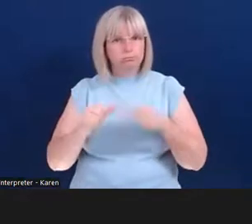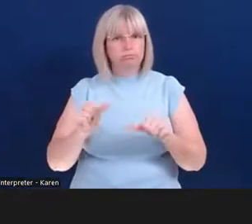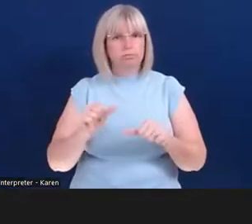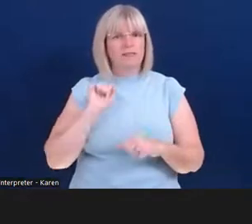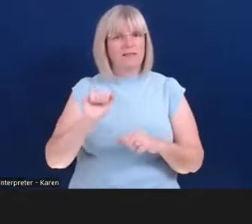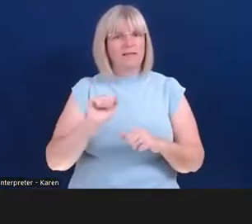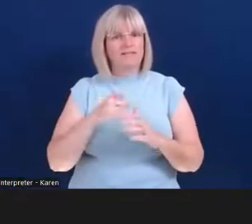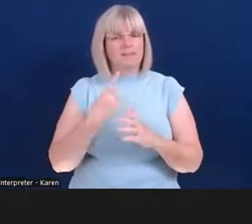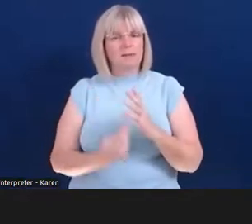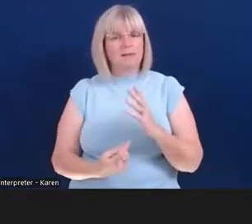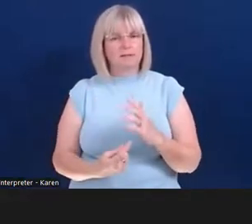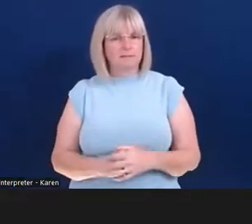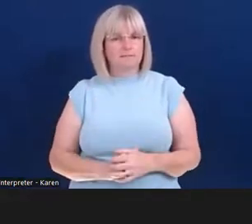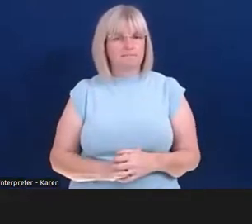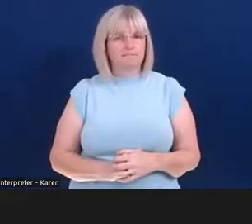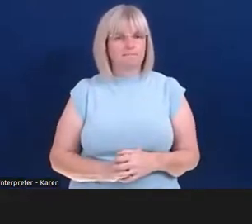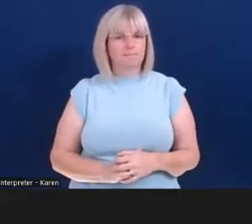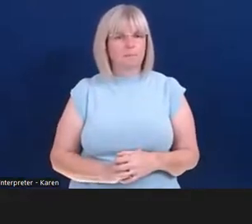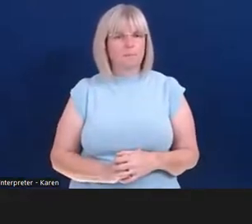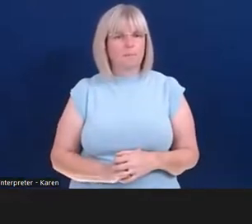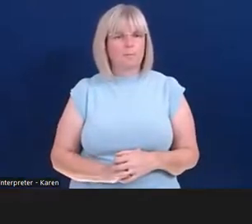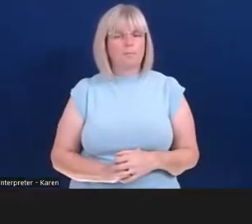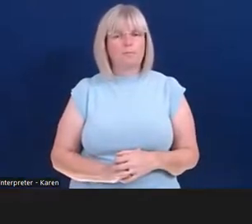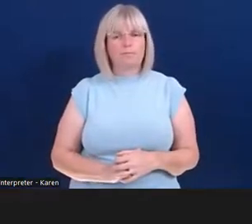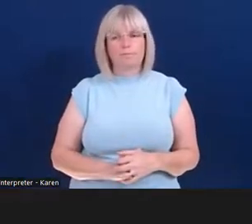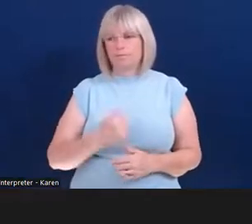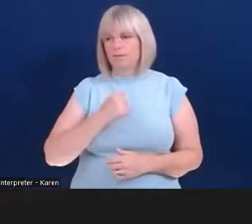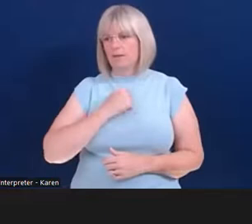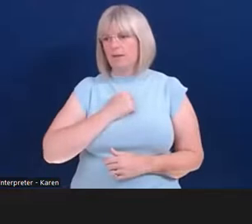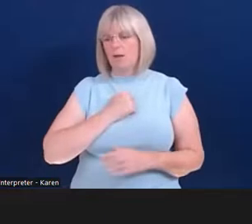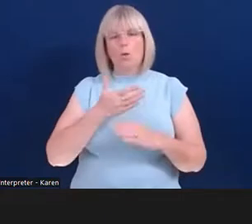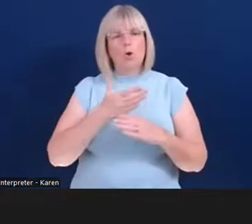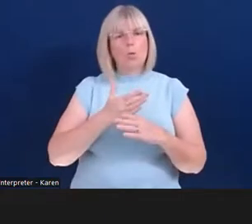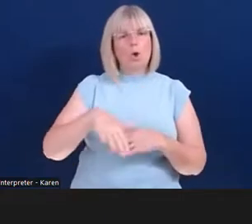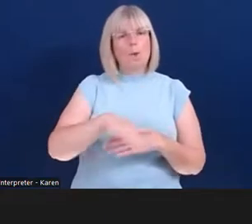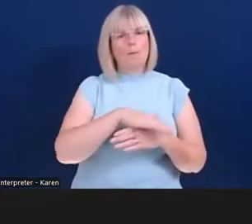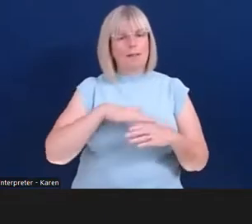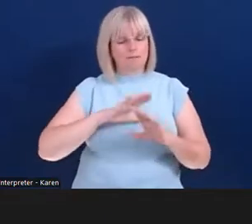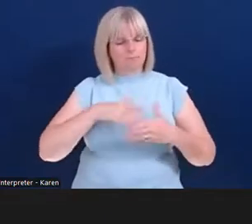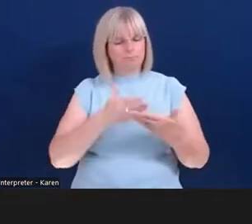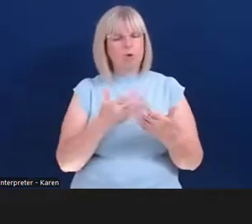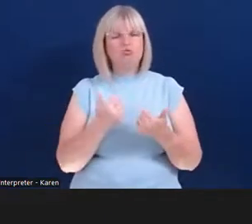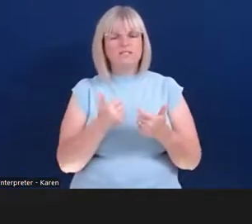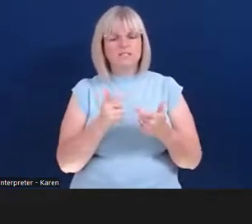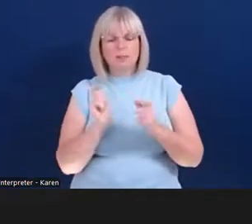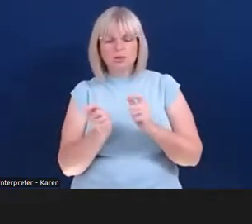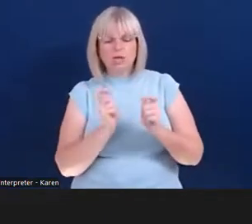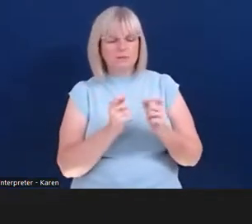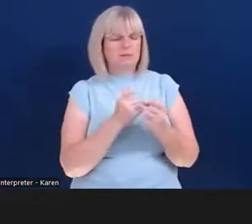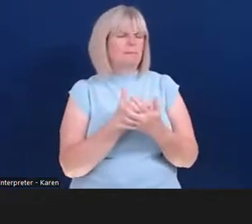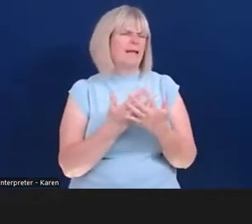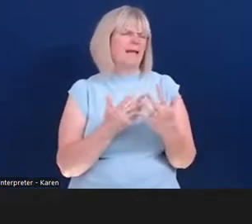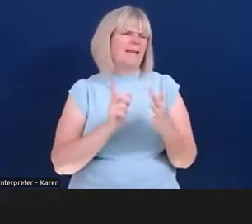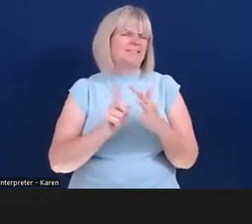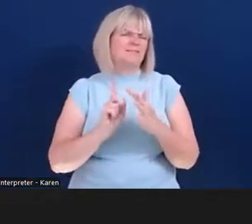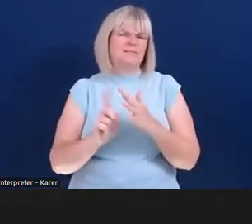enable a member to move forward. Within our workplace, we've made reasonable adjustments on many different things of idea. We have